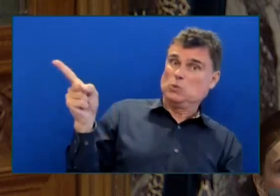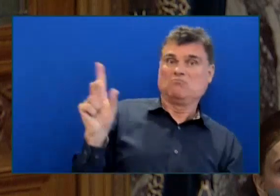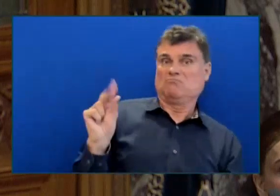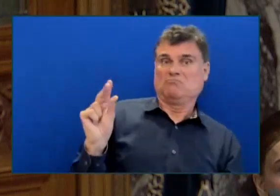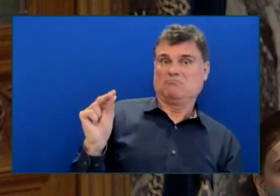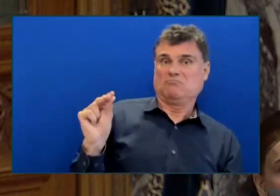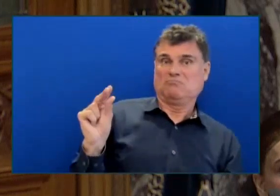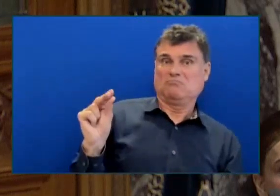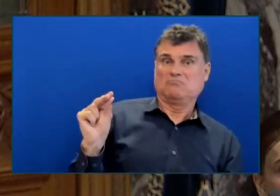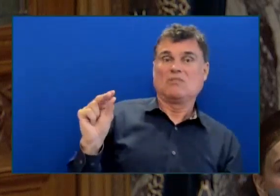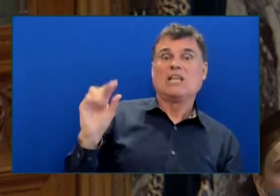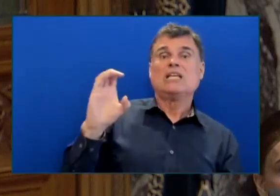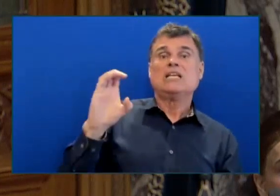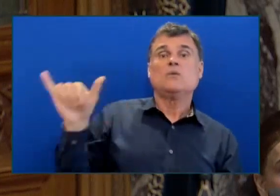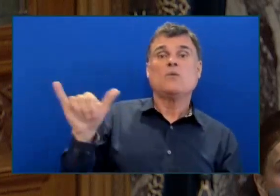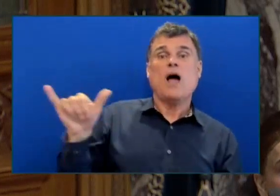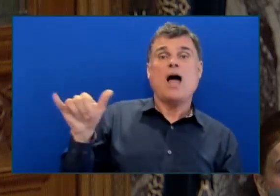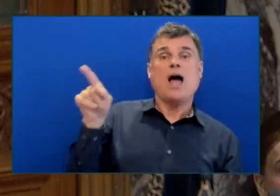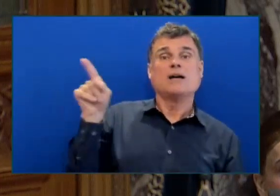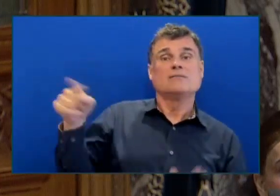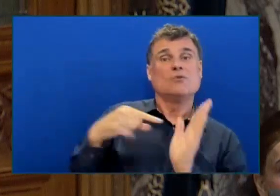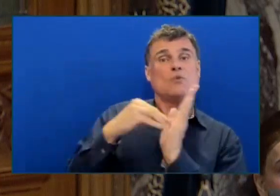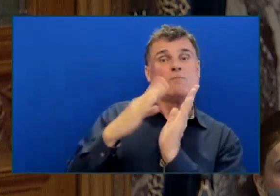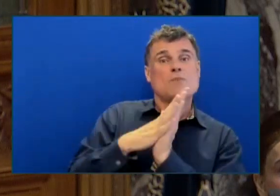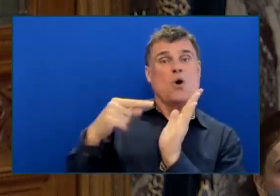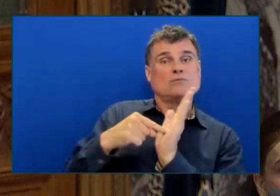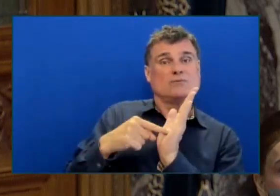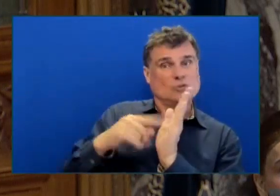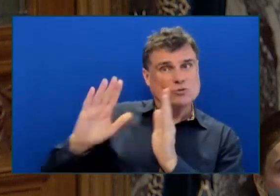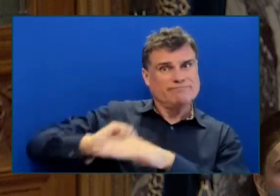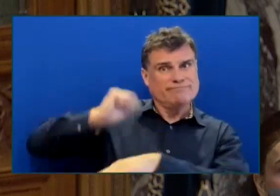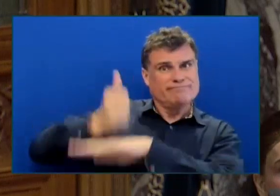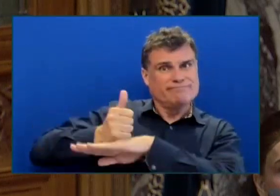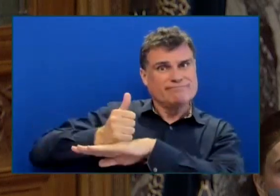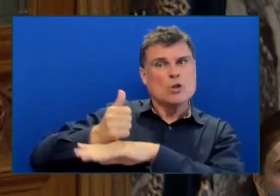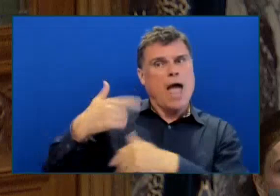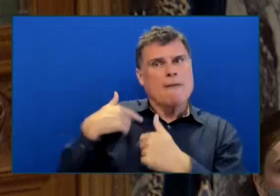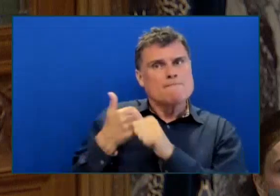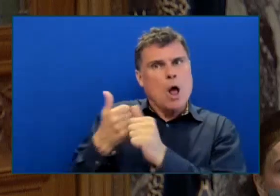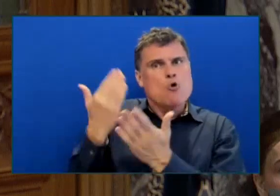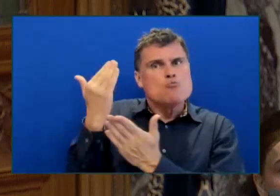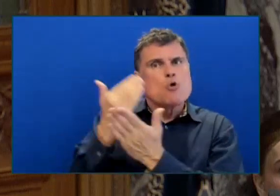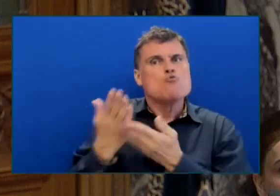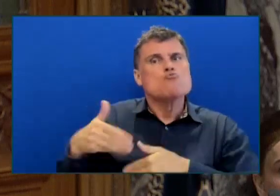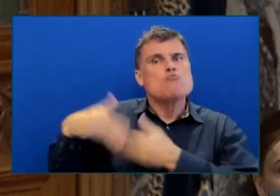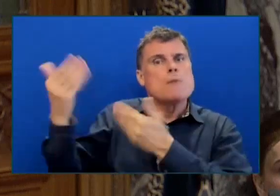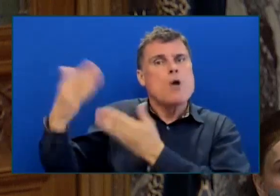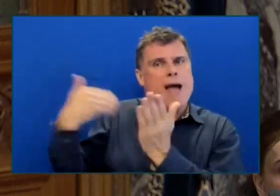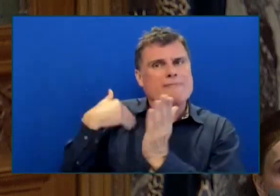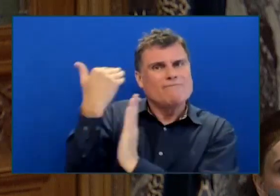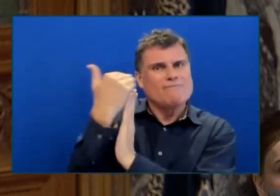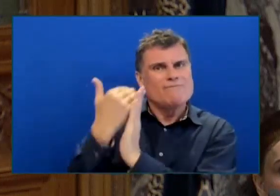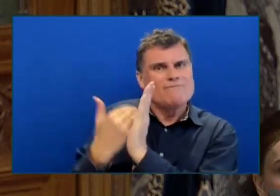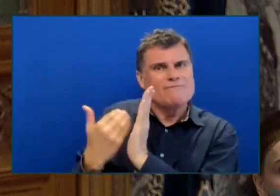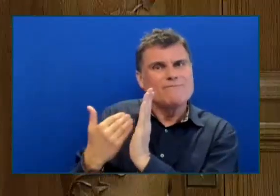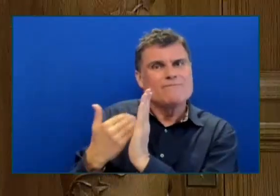improve whistleblower protection, transparency And conflict of interest rules To other provincial institutions?